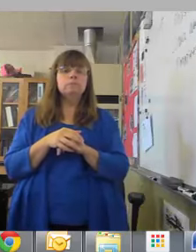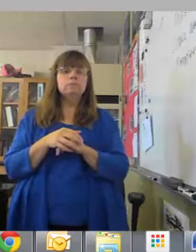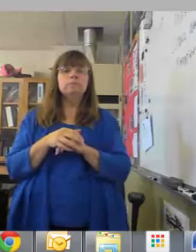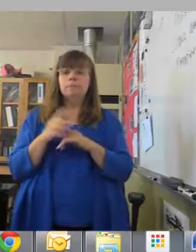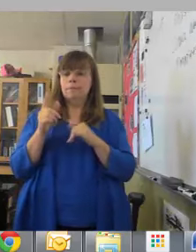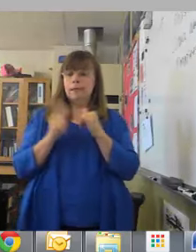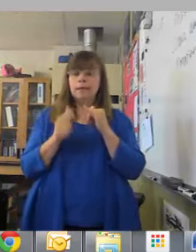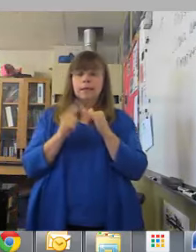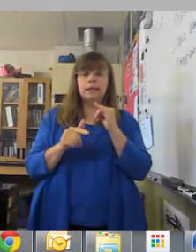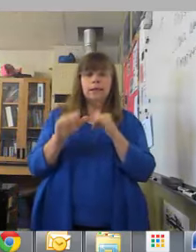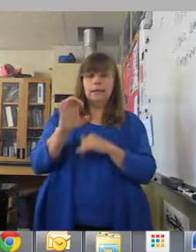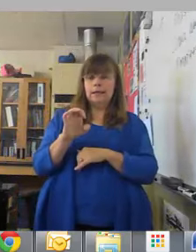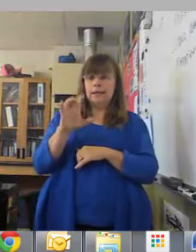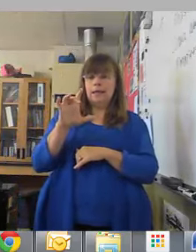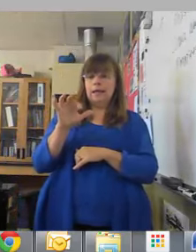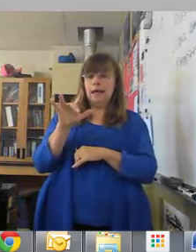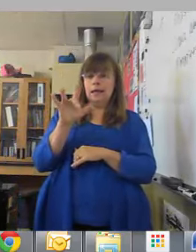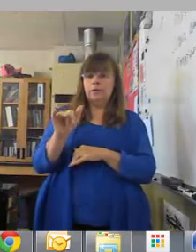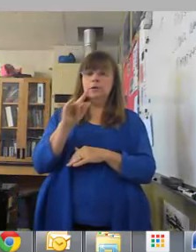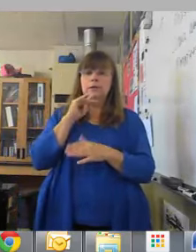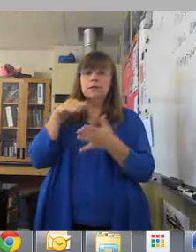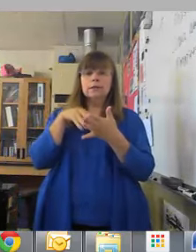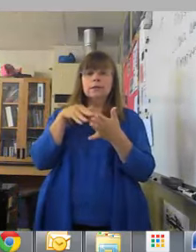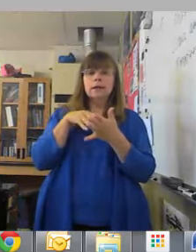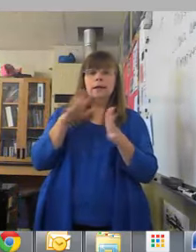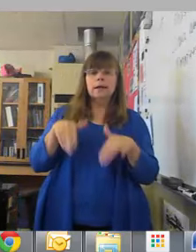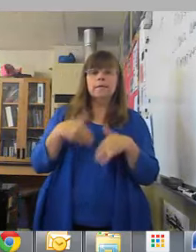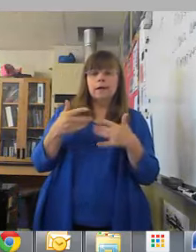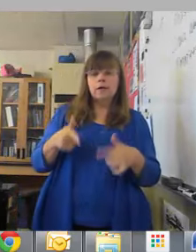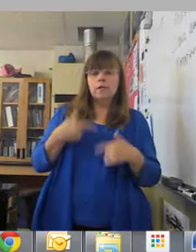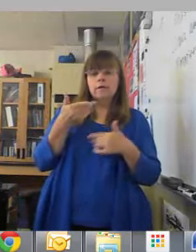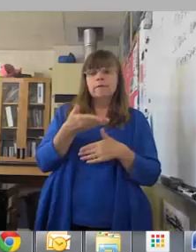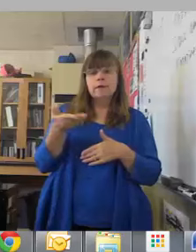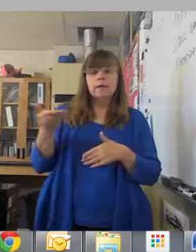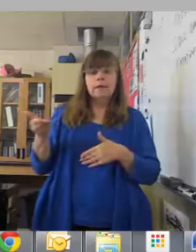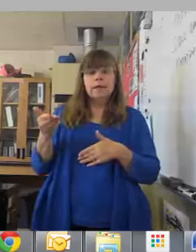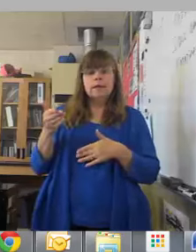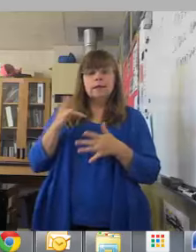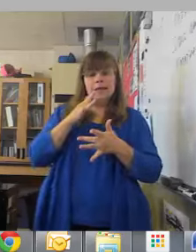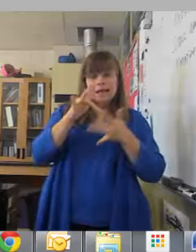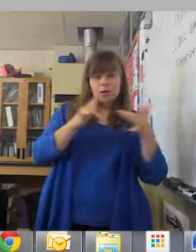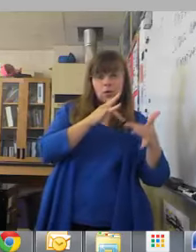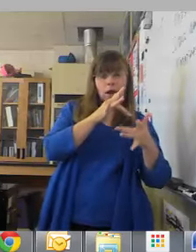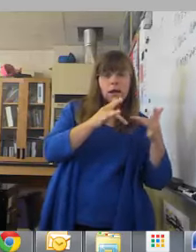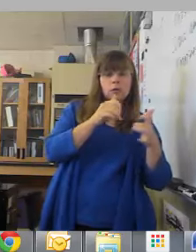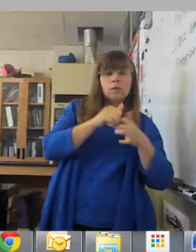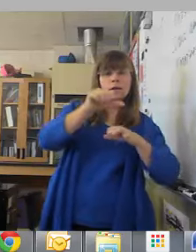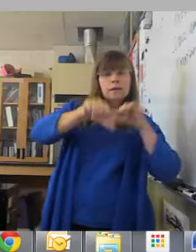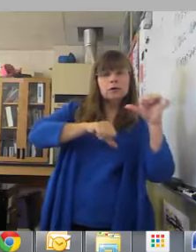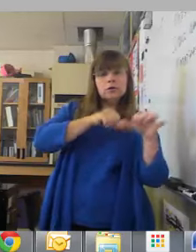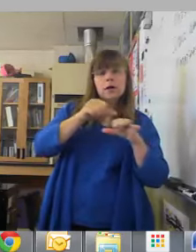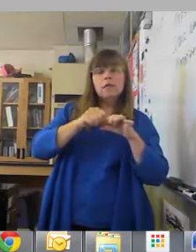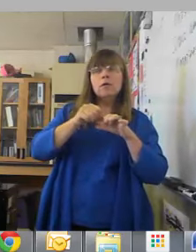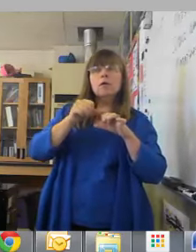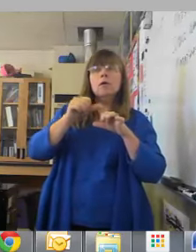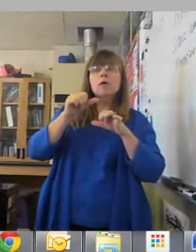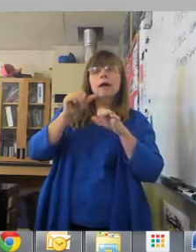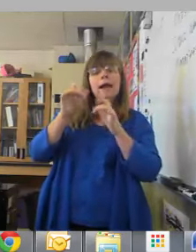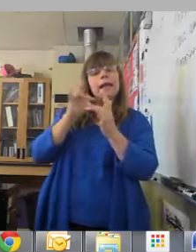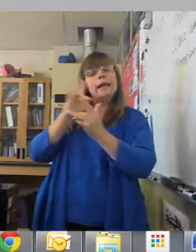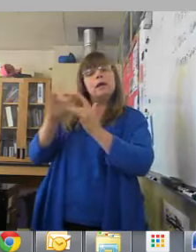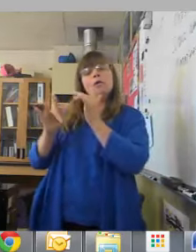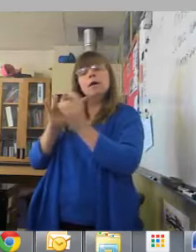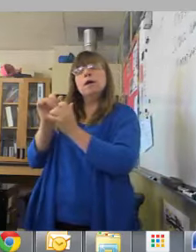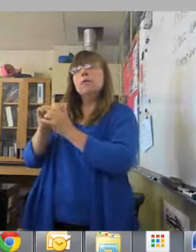Lastly, ecology is the study of how living things interact with each other and the environment. So if there's a person who's an ecologist,